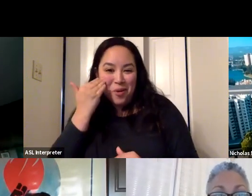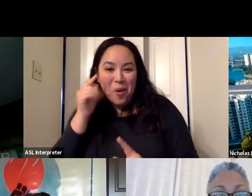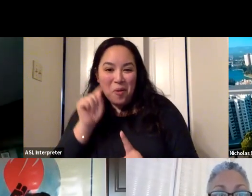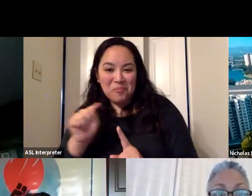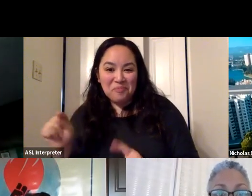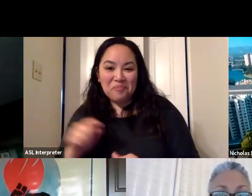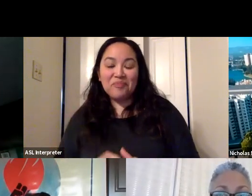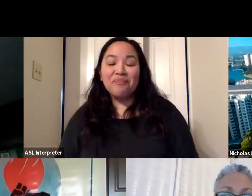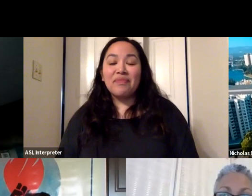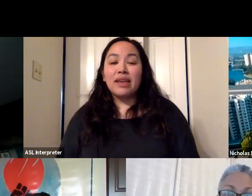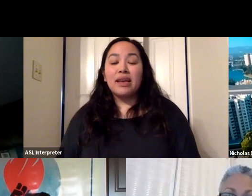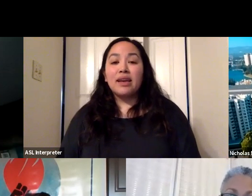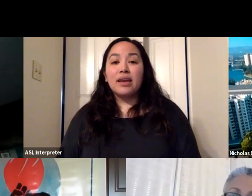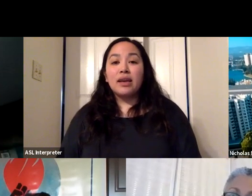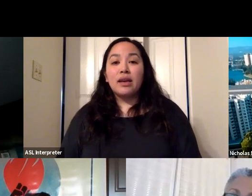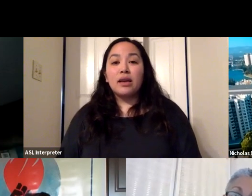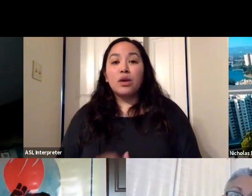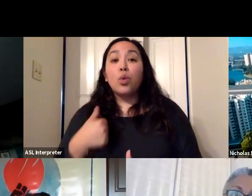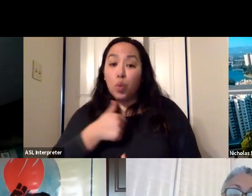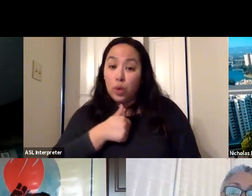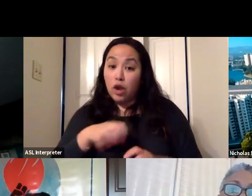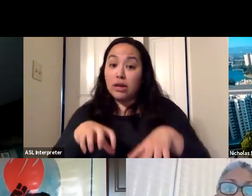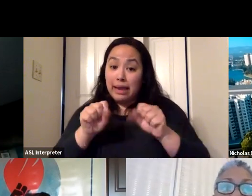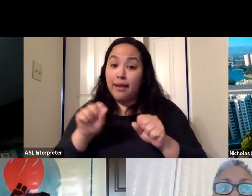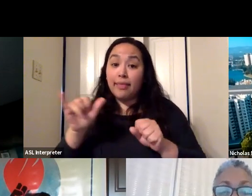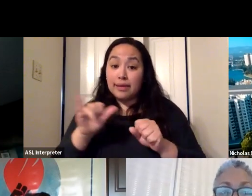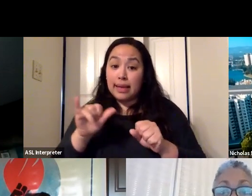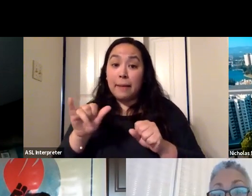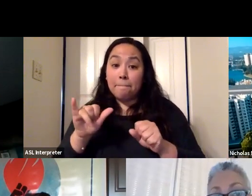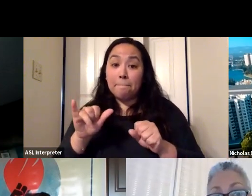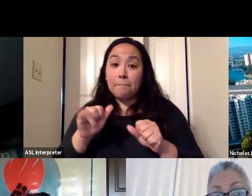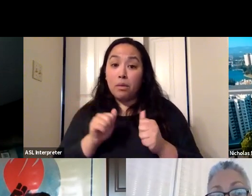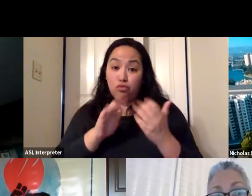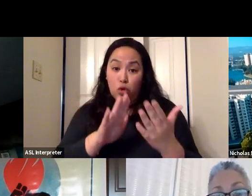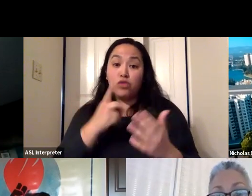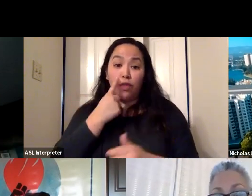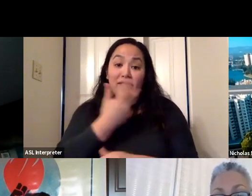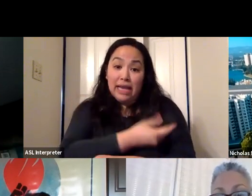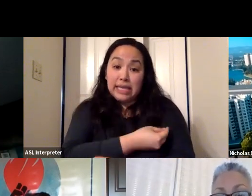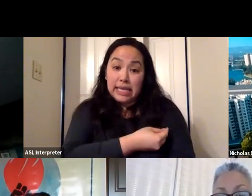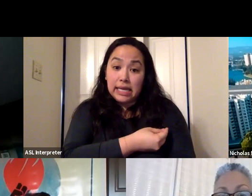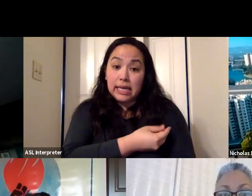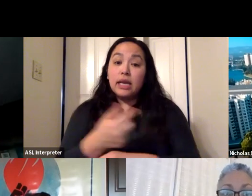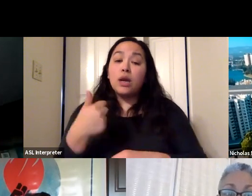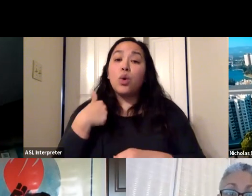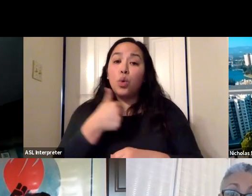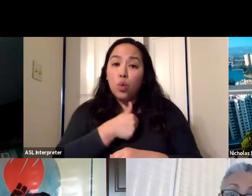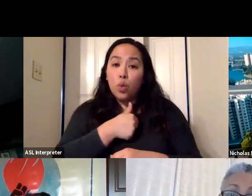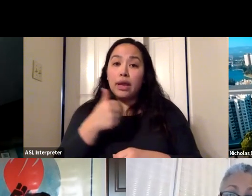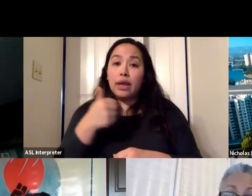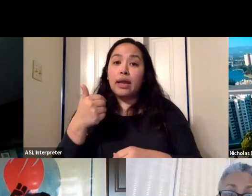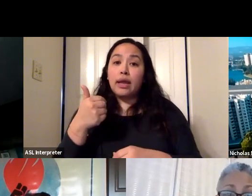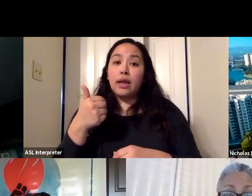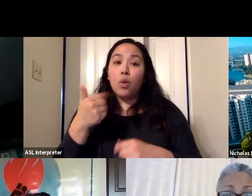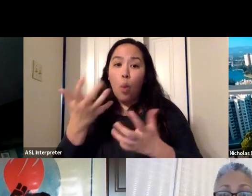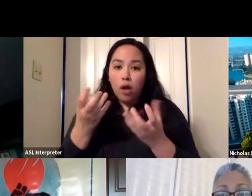We are taking that same approach with the vaccine, implementing a vaccine at the community